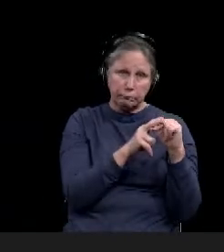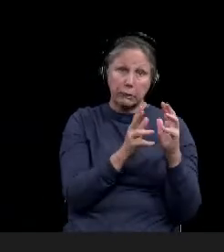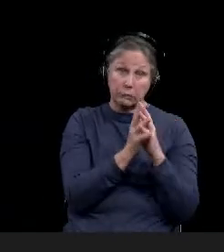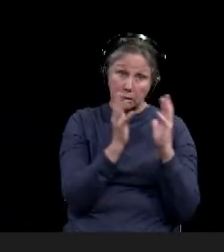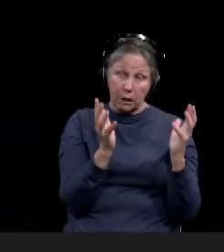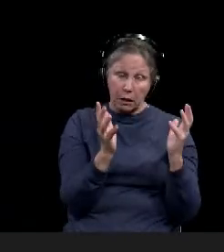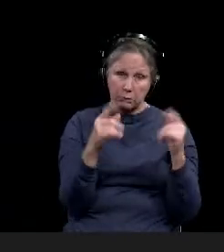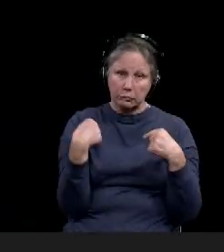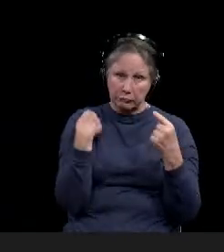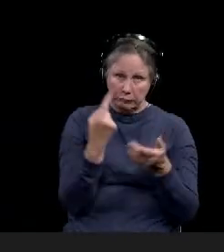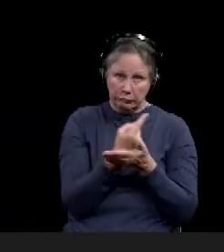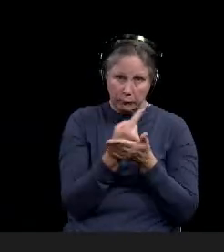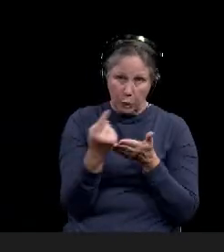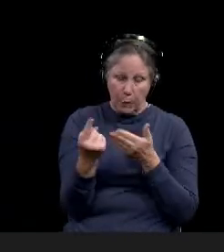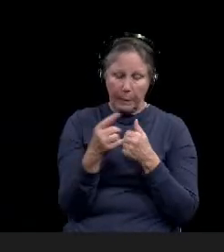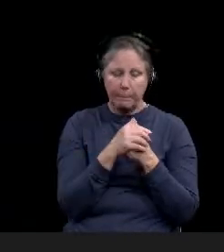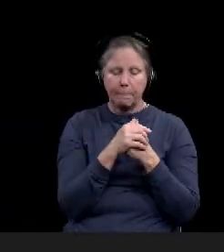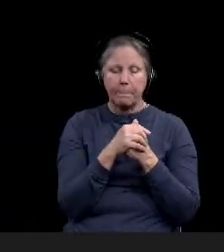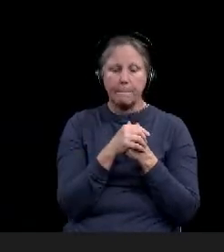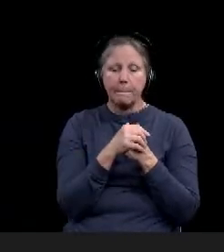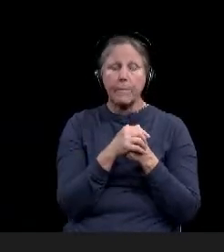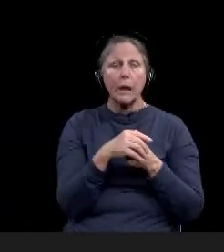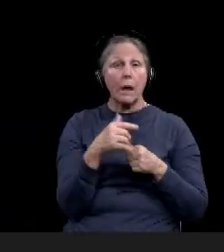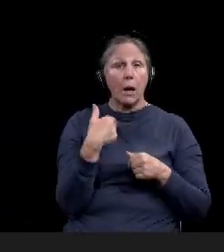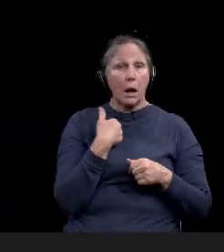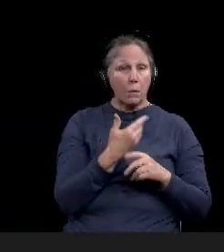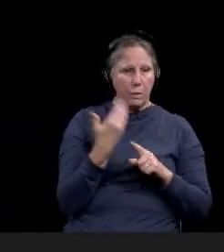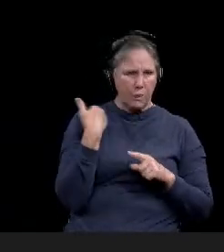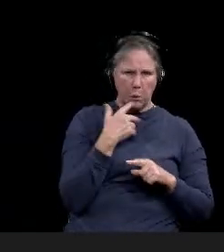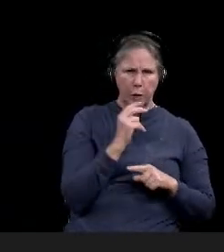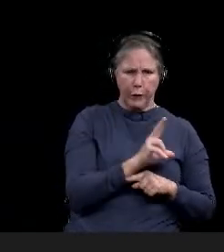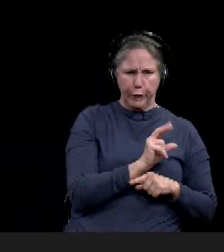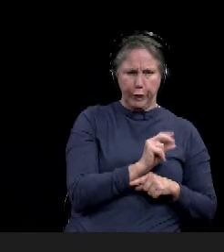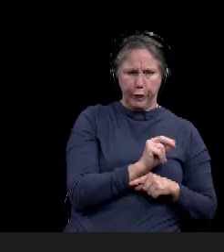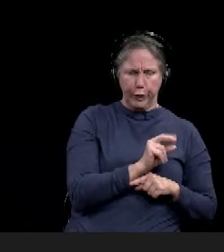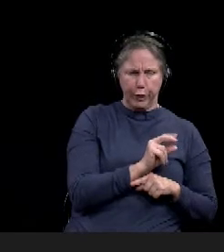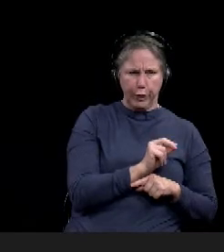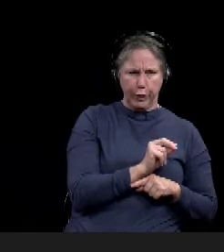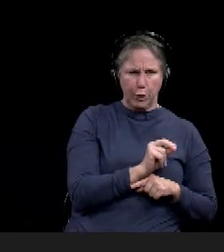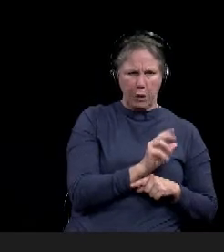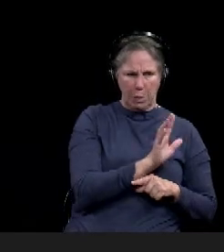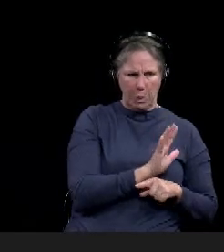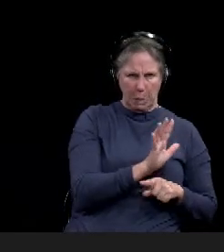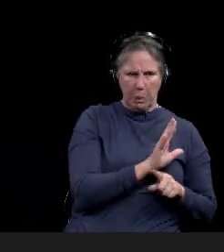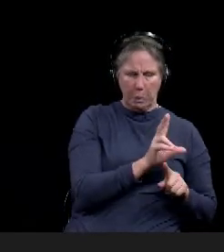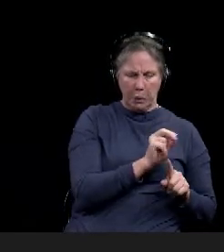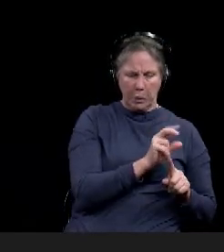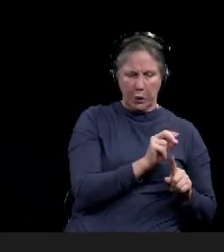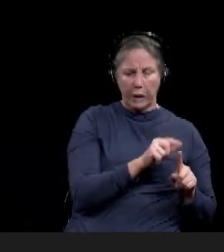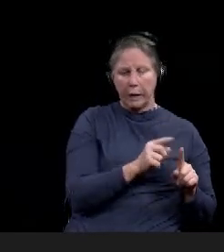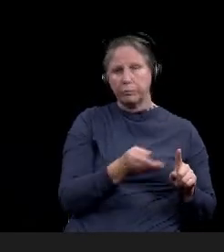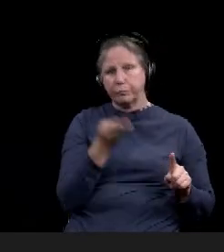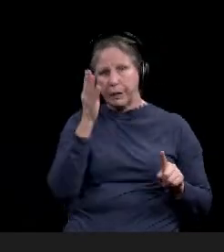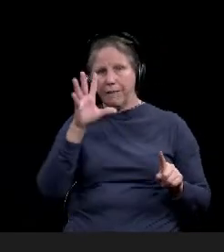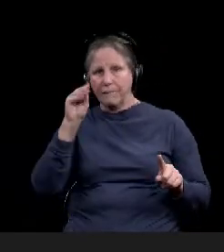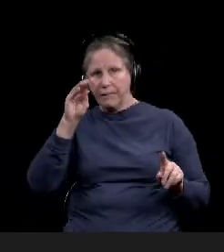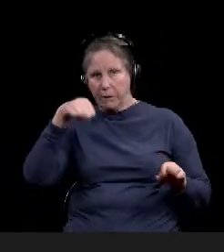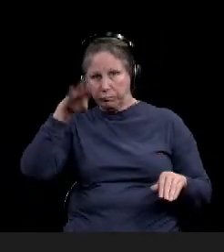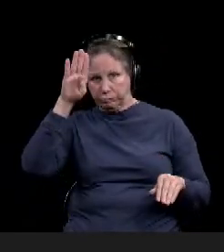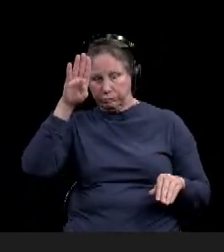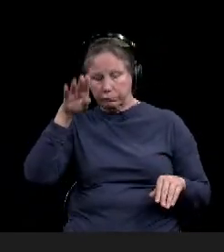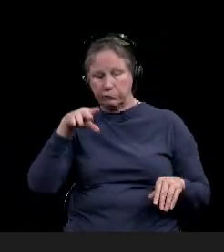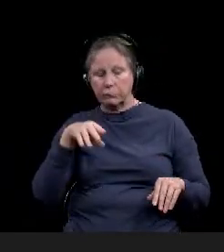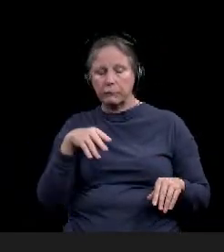over last week. Uh, we had gotten down to near 30 or gotten down to 30, uh, and are now back over 50. Um,